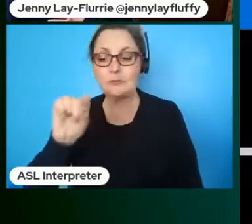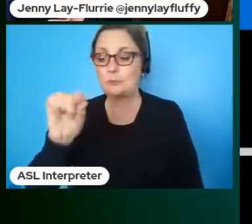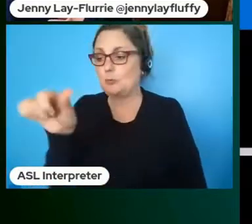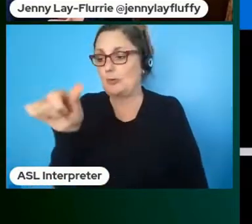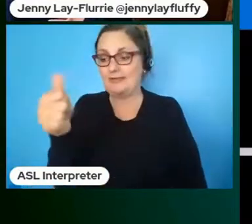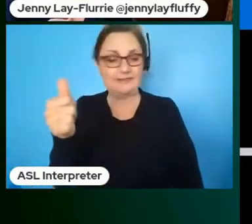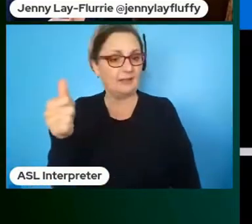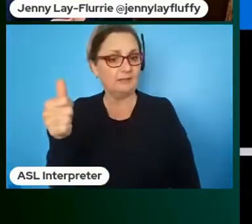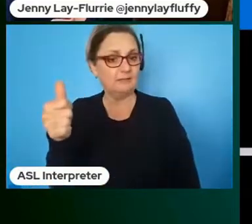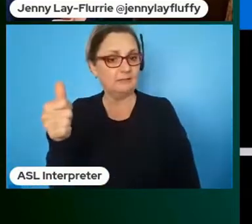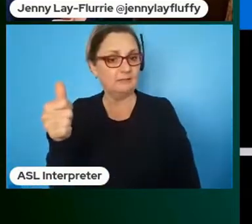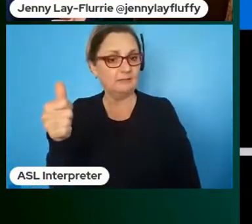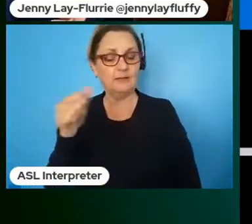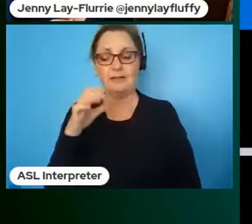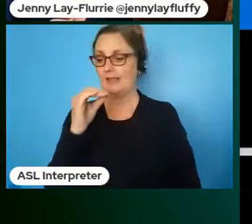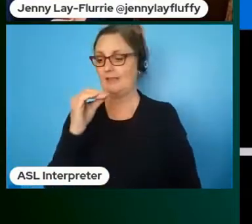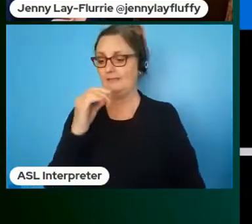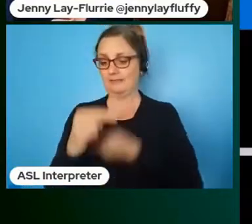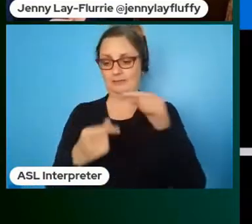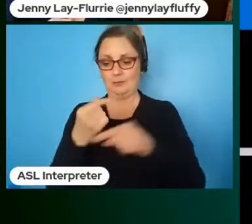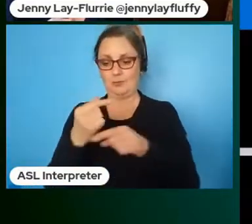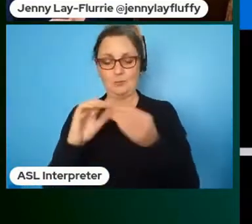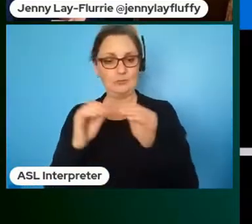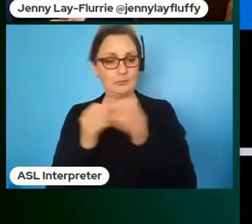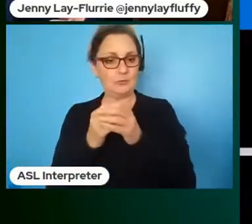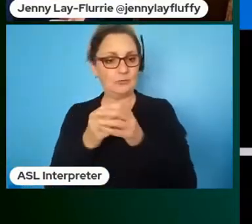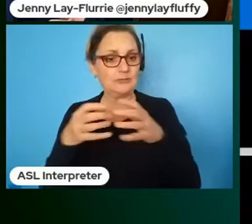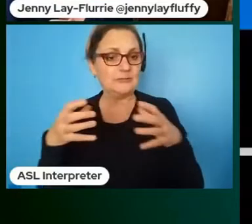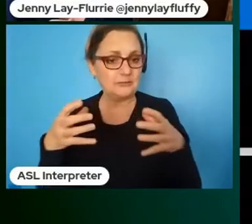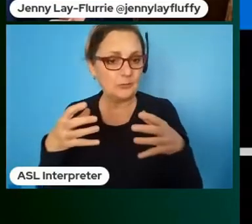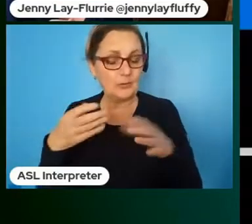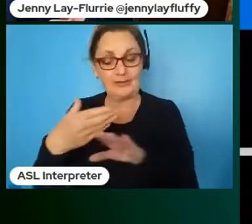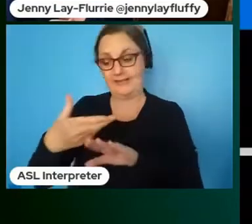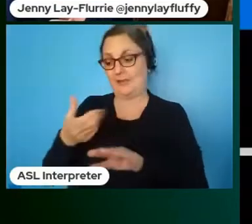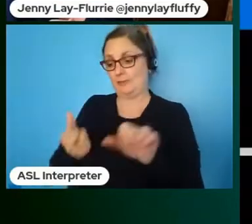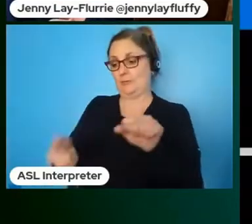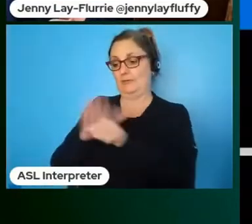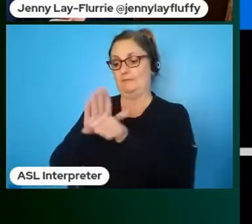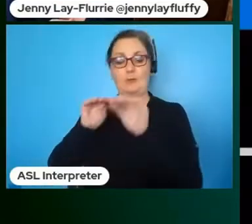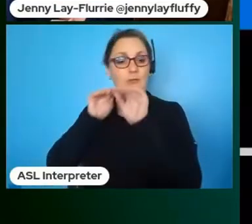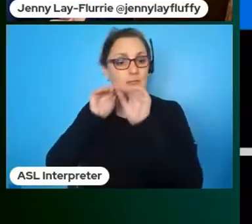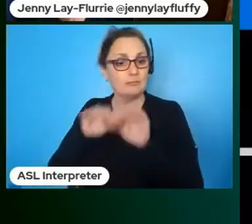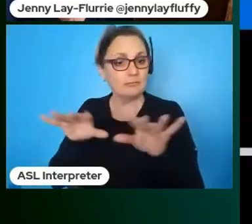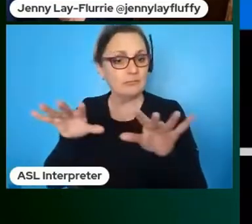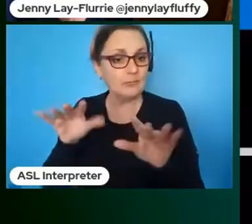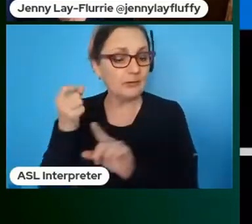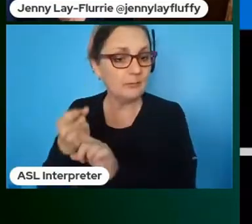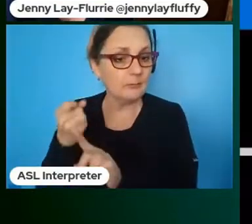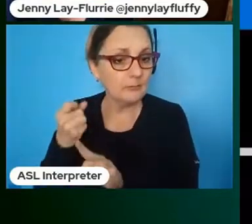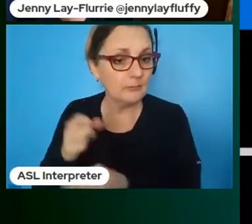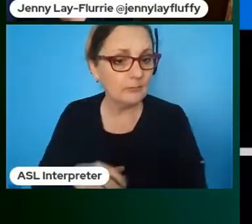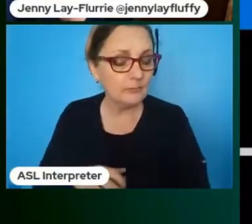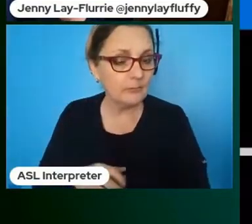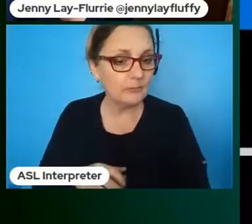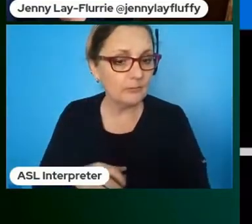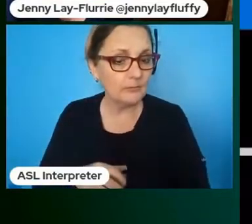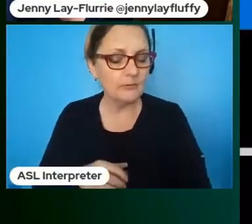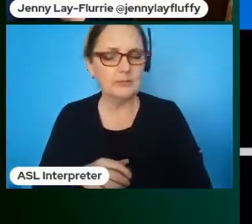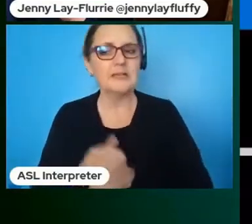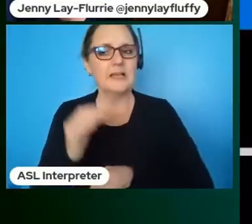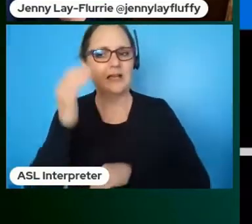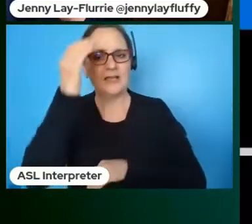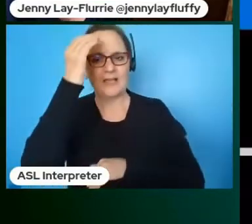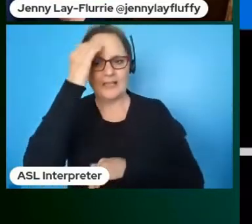population and a growing population and that was even before the pandemic what i do know is that there's